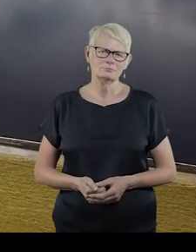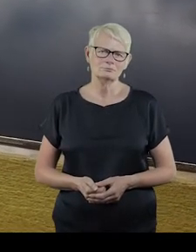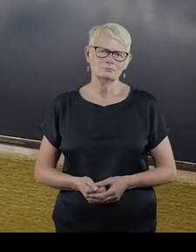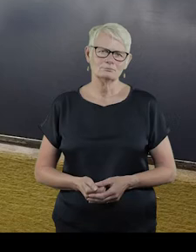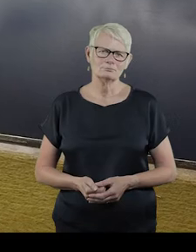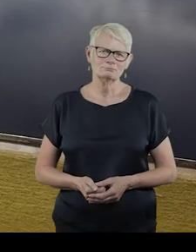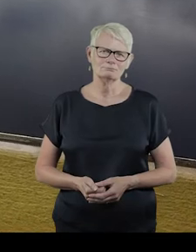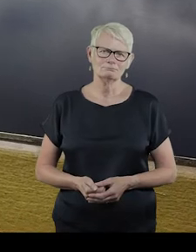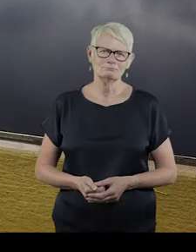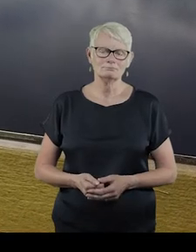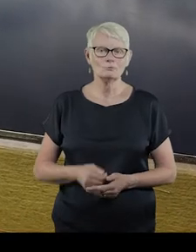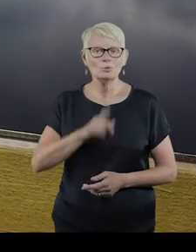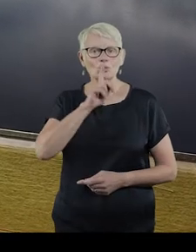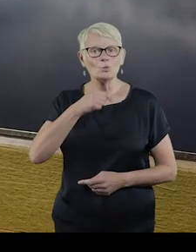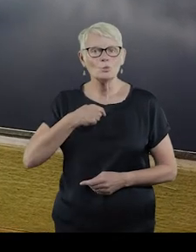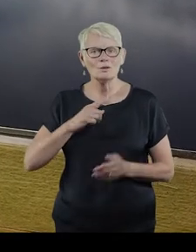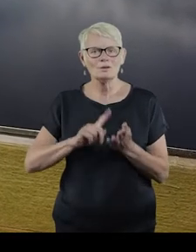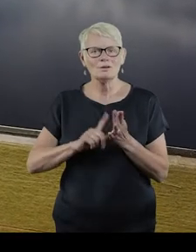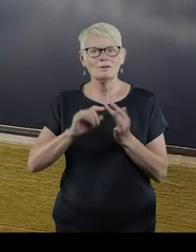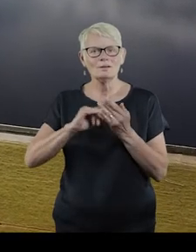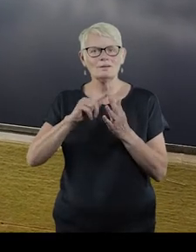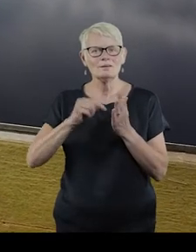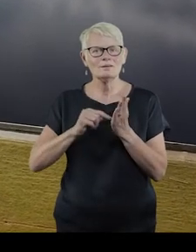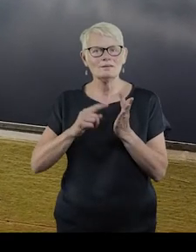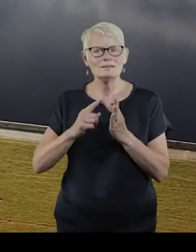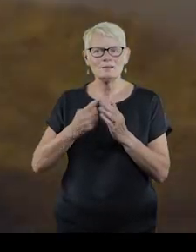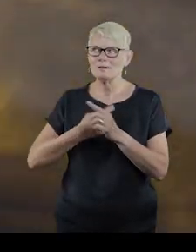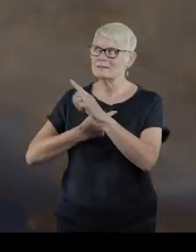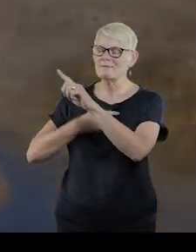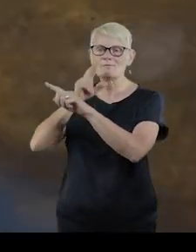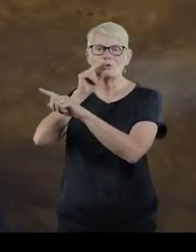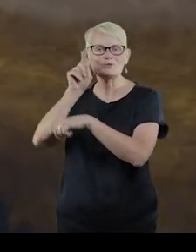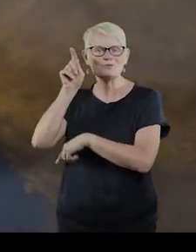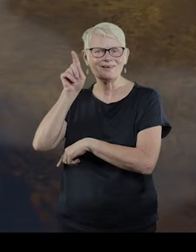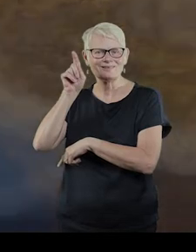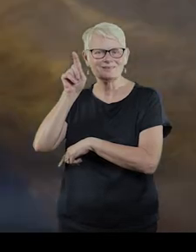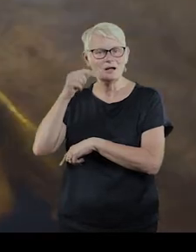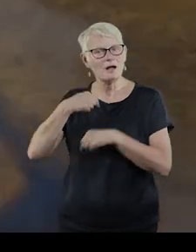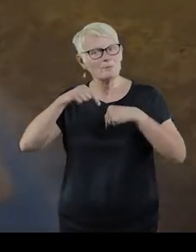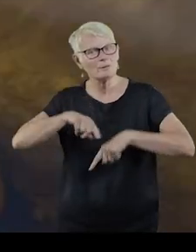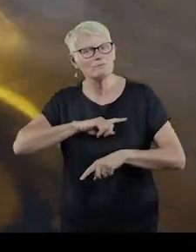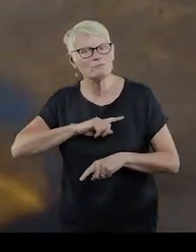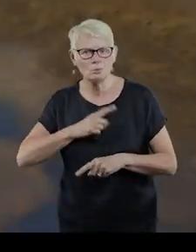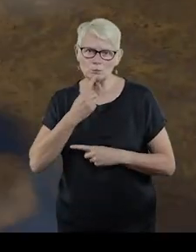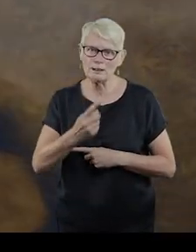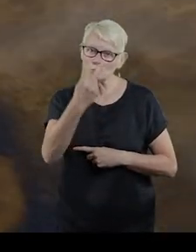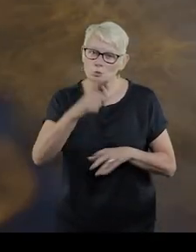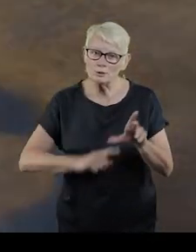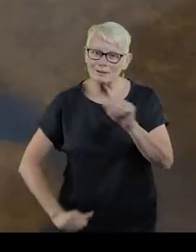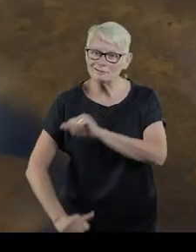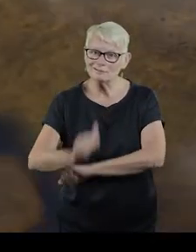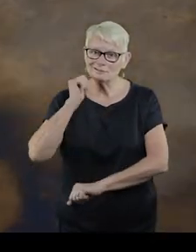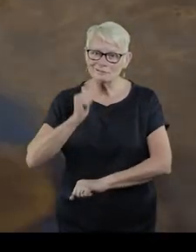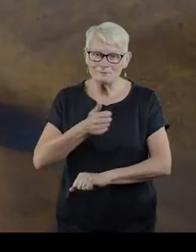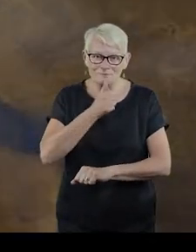I am Lizette. I am voiceover. I am here to say it's two years since the